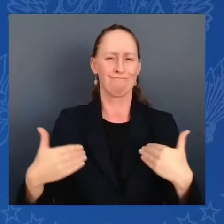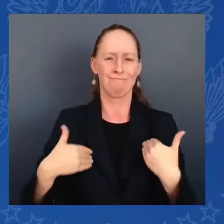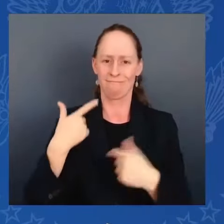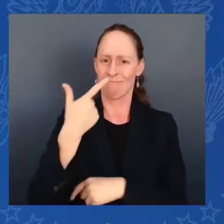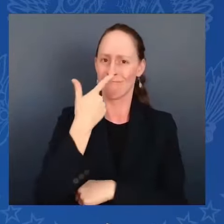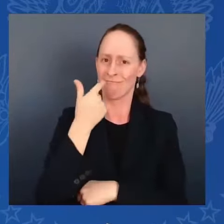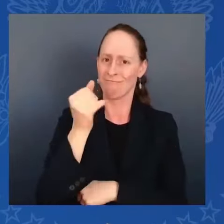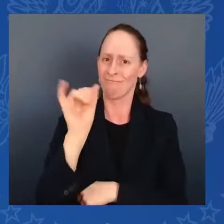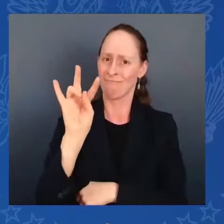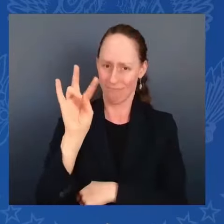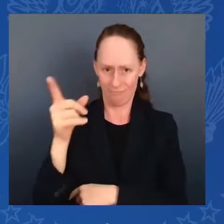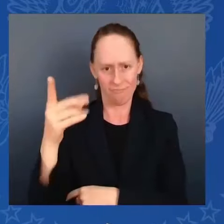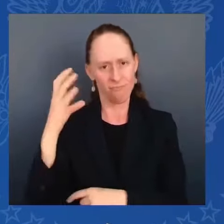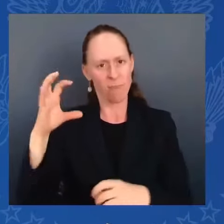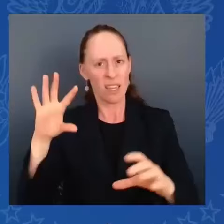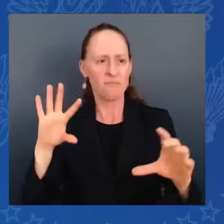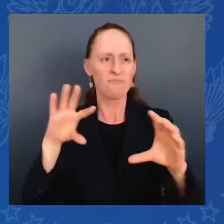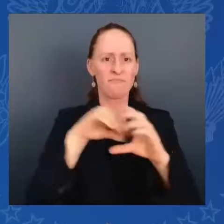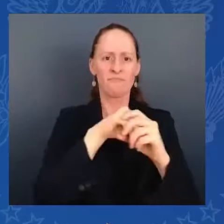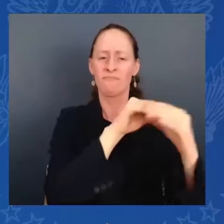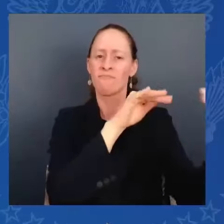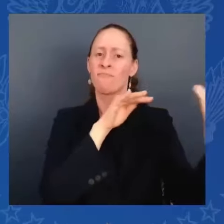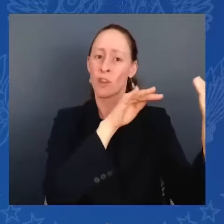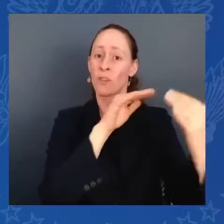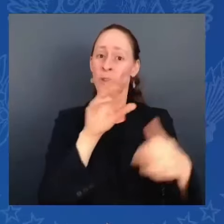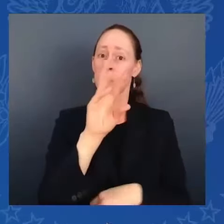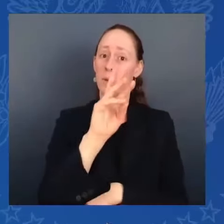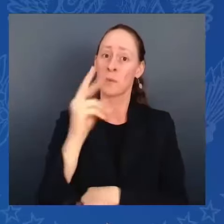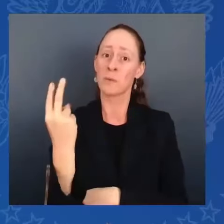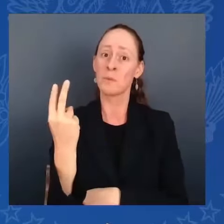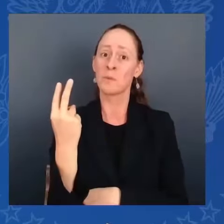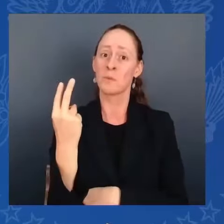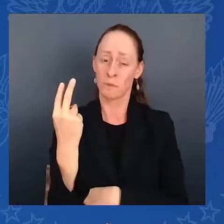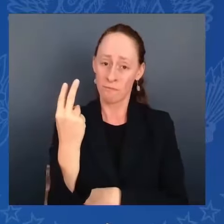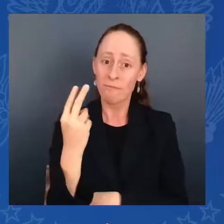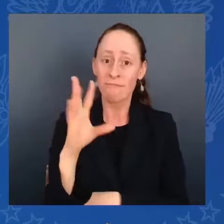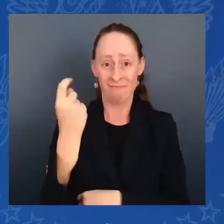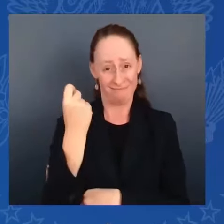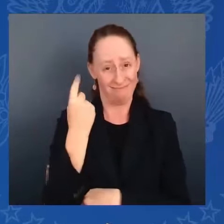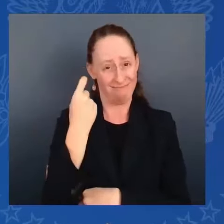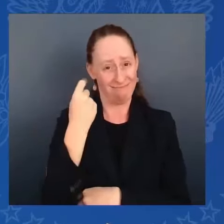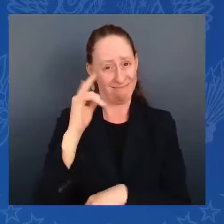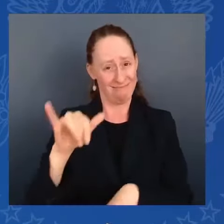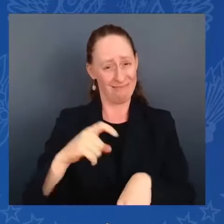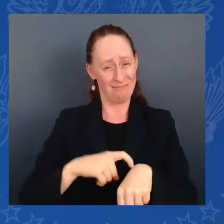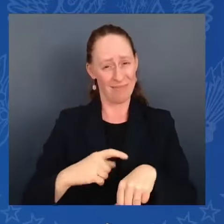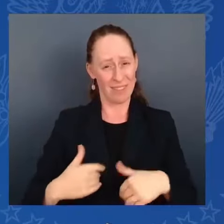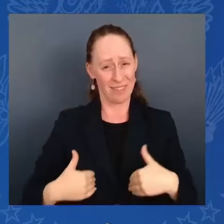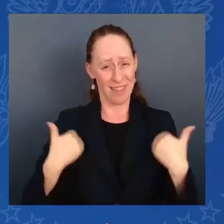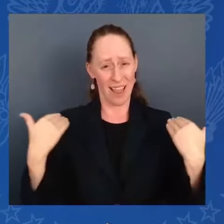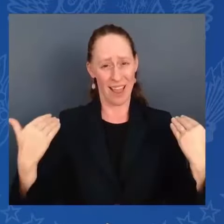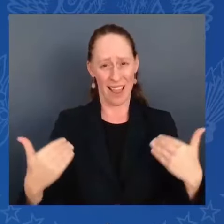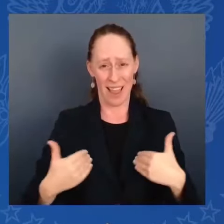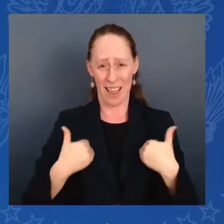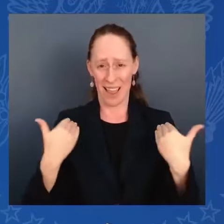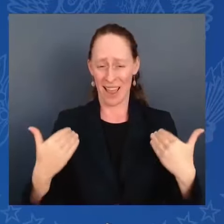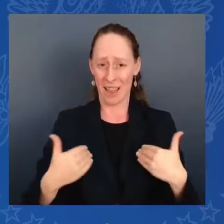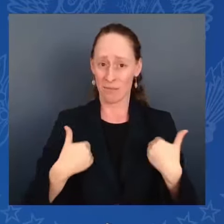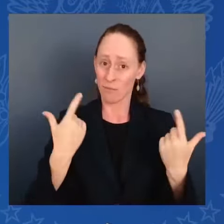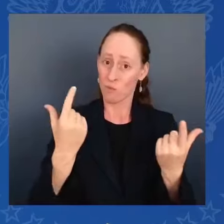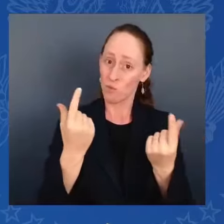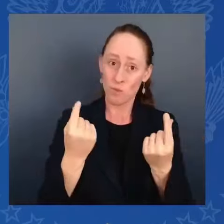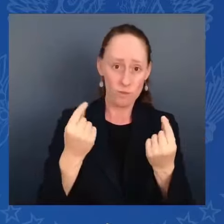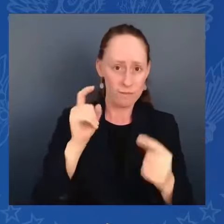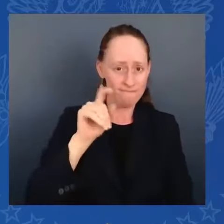enlist and he had to get my grandmom's permission. She was terrified to send her teenage son to war,